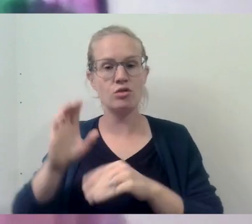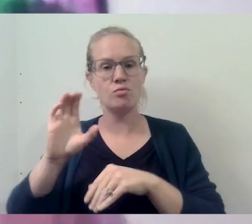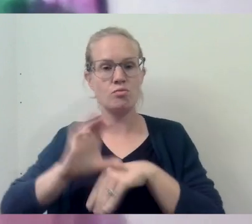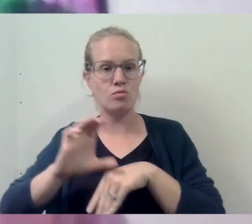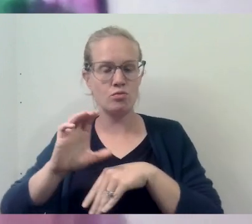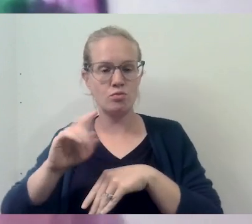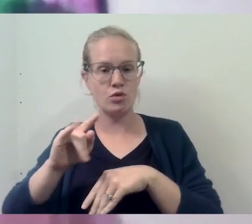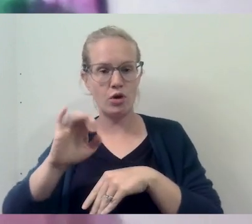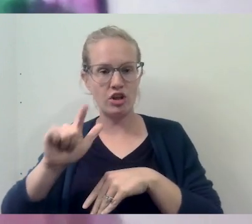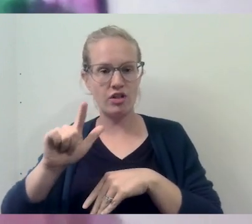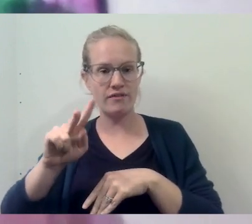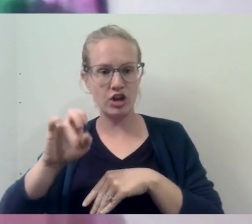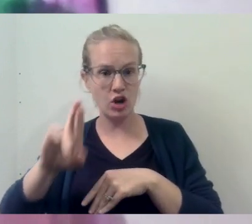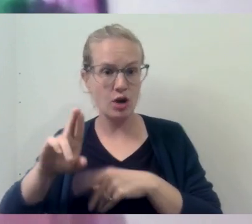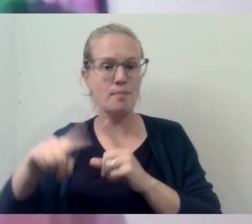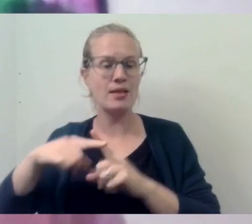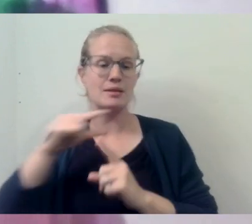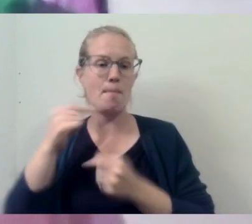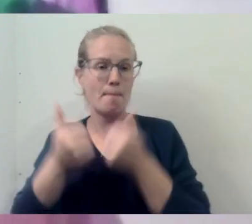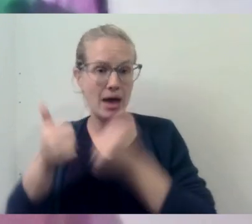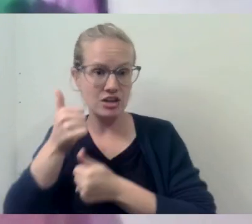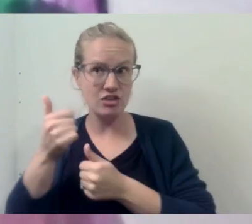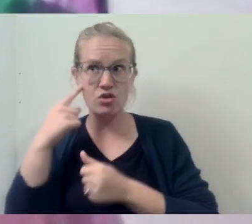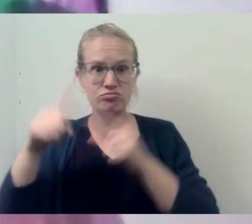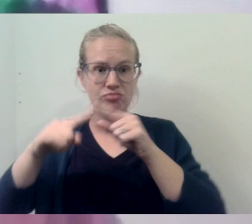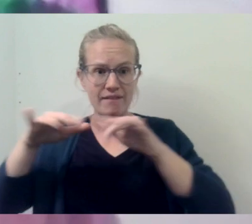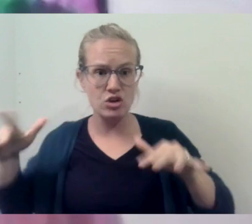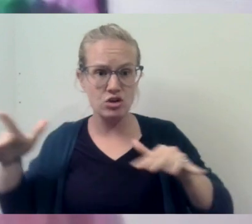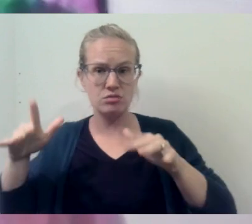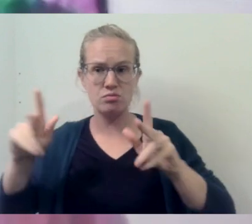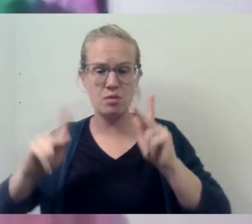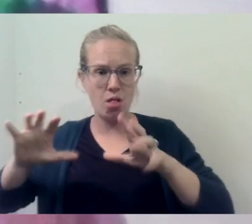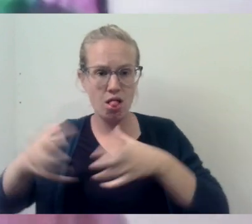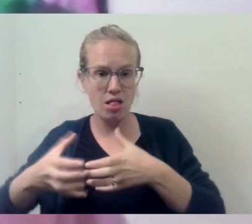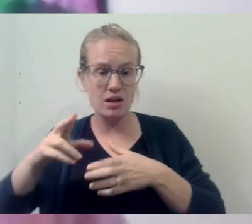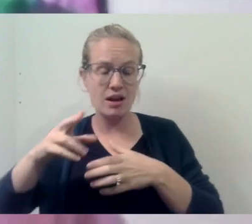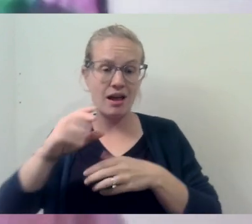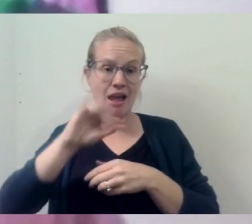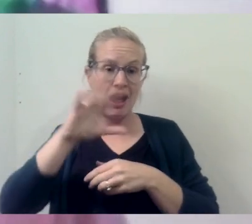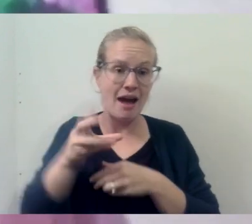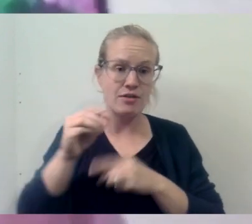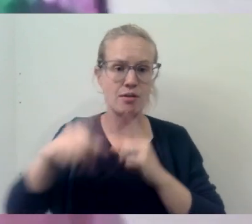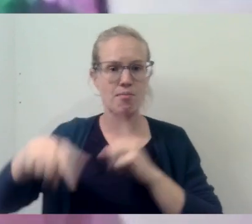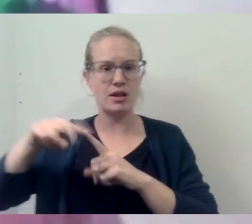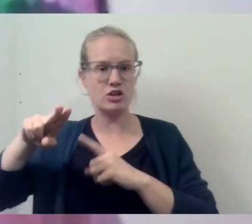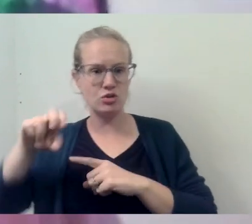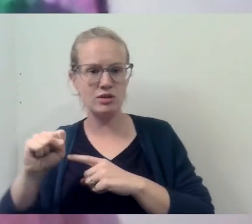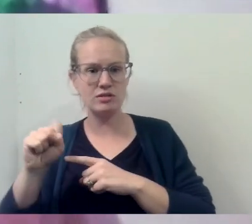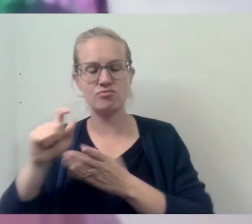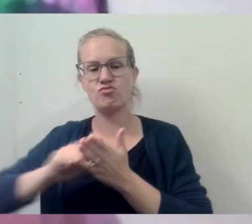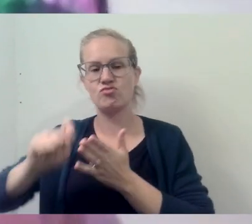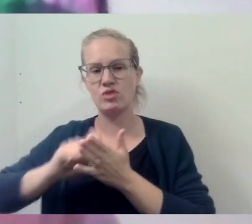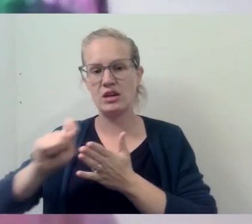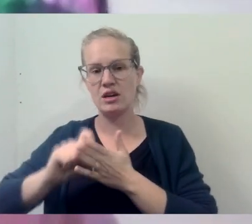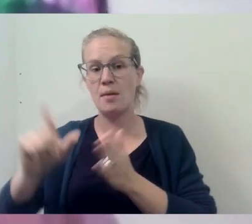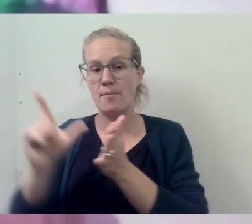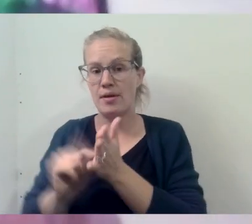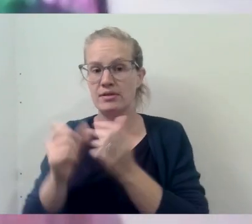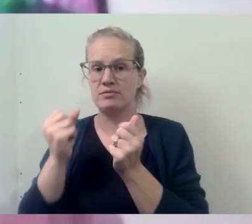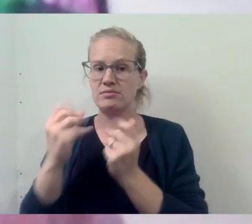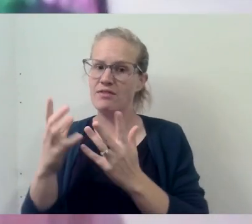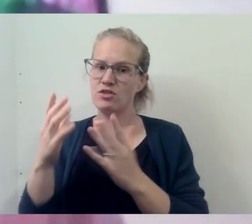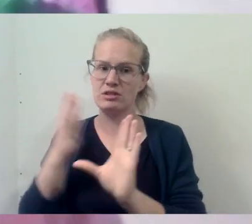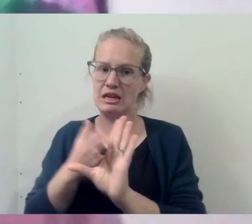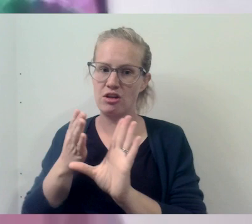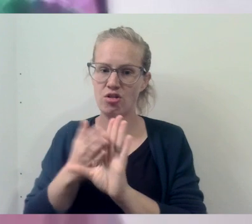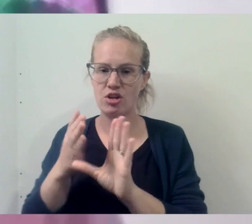vicar, and pastor to a diverse population in Africa and the United States. He has written and published several